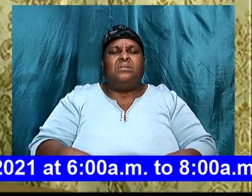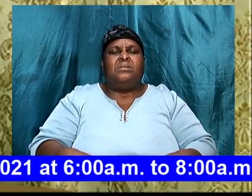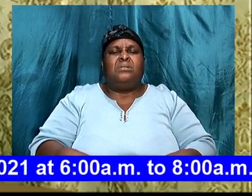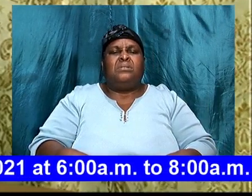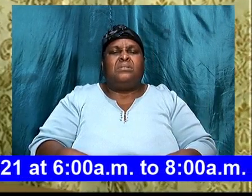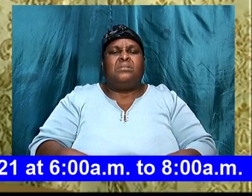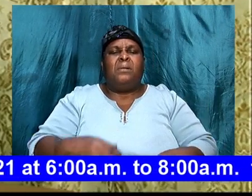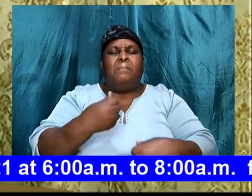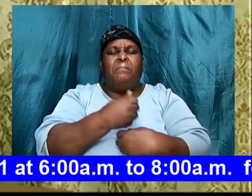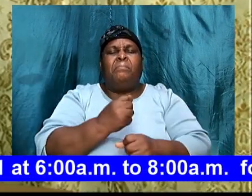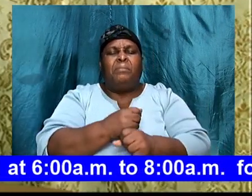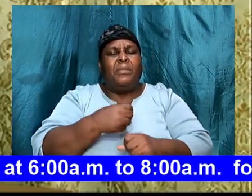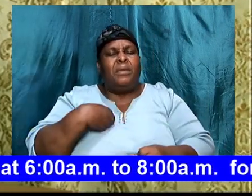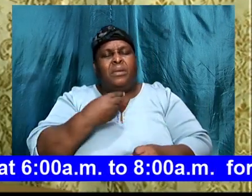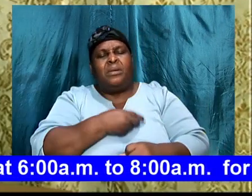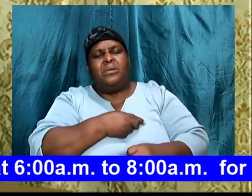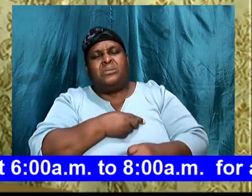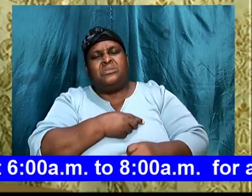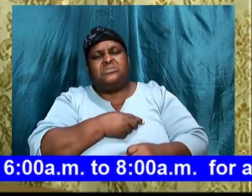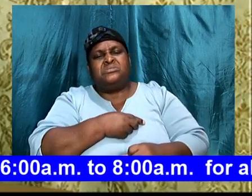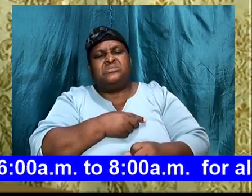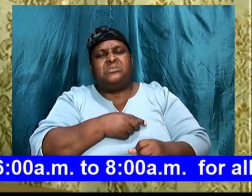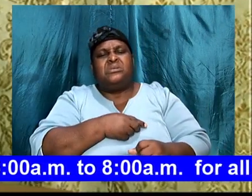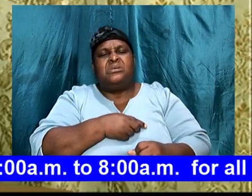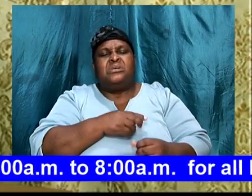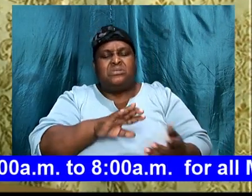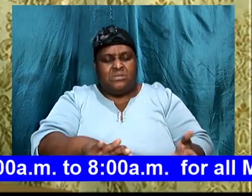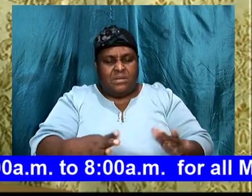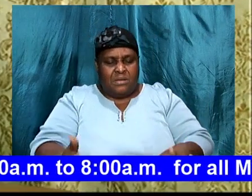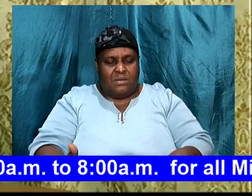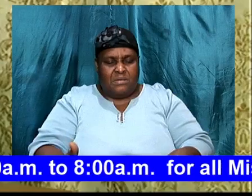and that is, numbers 14, 1, and 2,